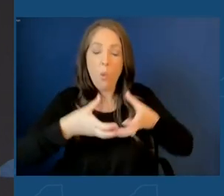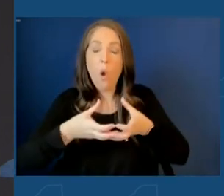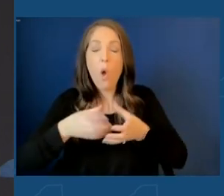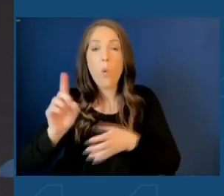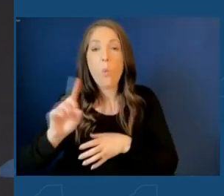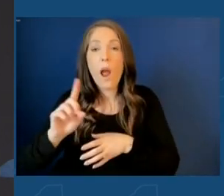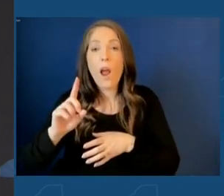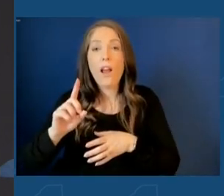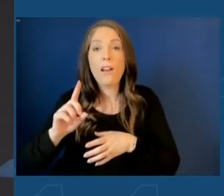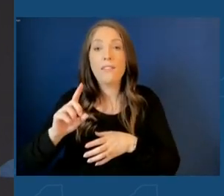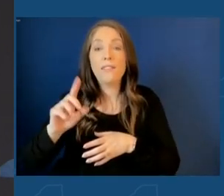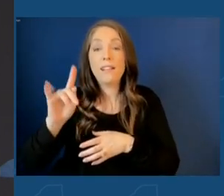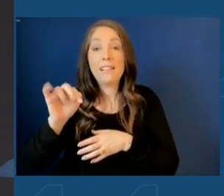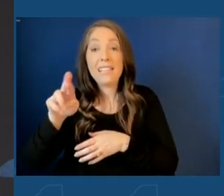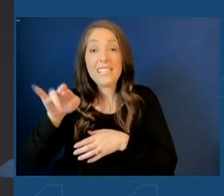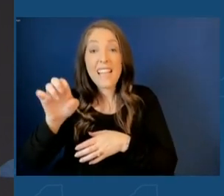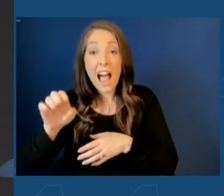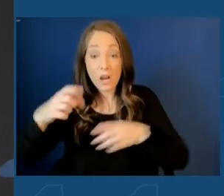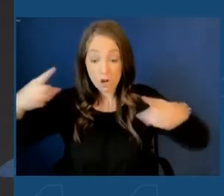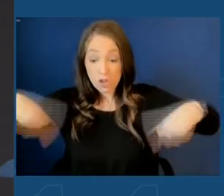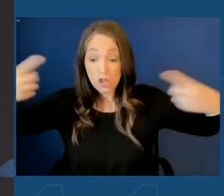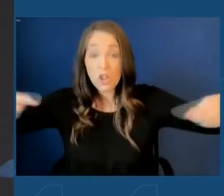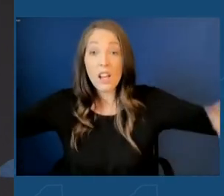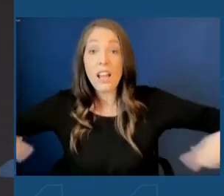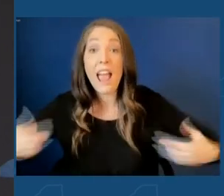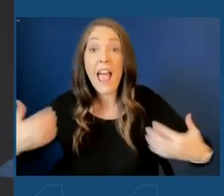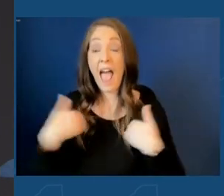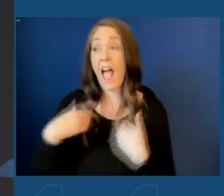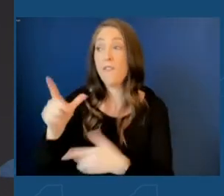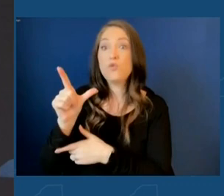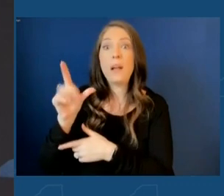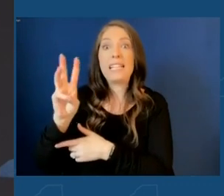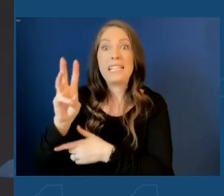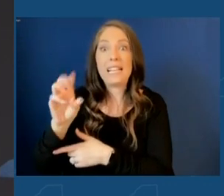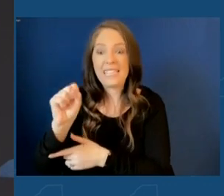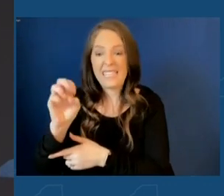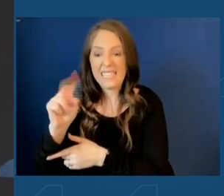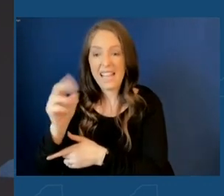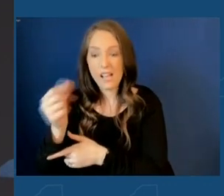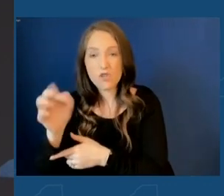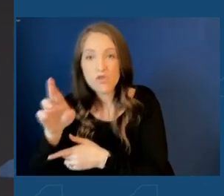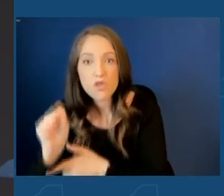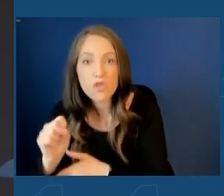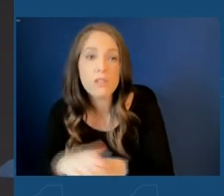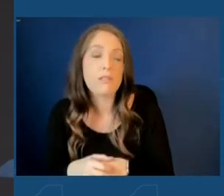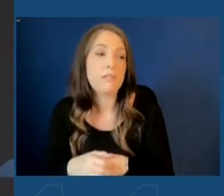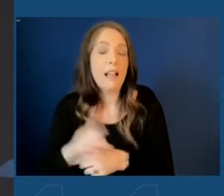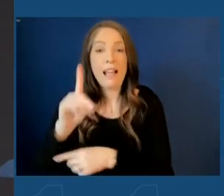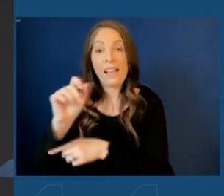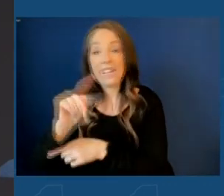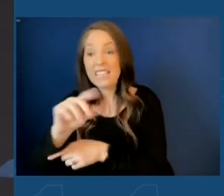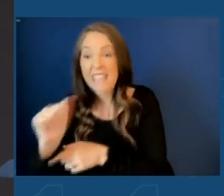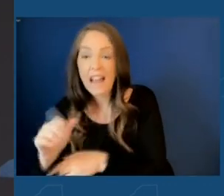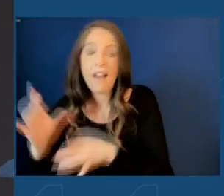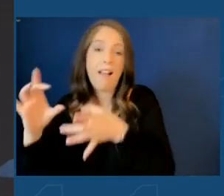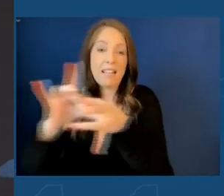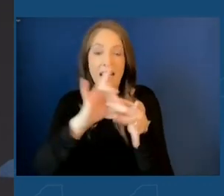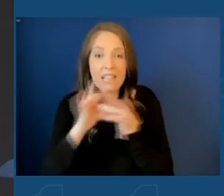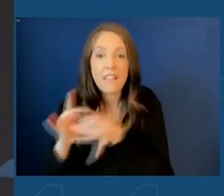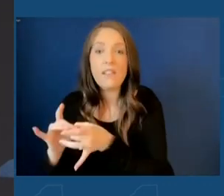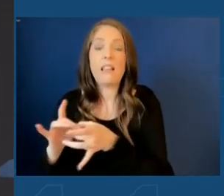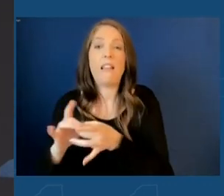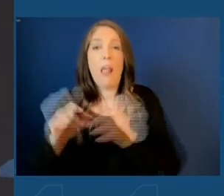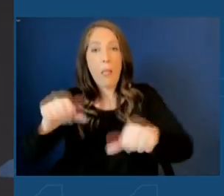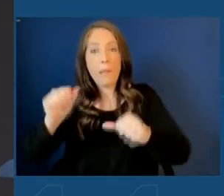our cars have 26 different sensors, data, connectivity, and the ability to store and process all that accumulated information